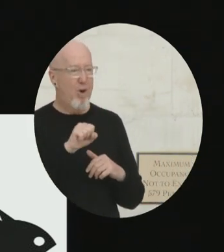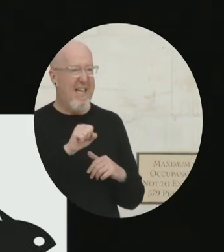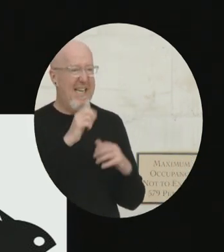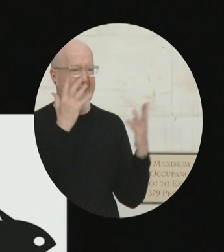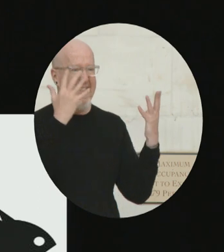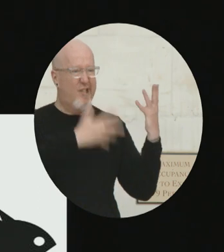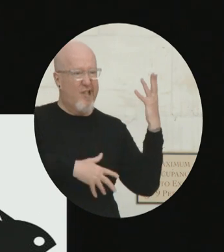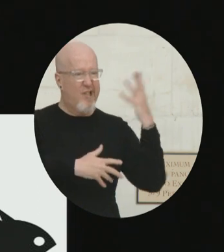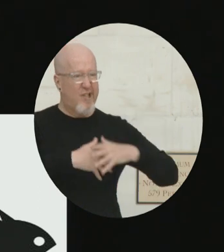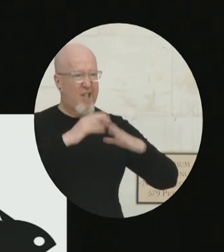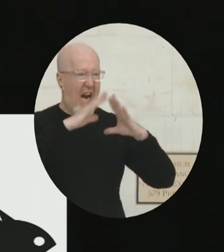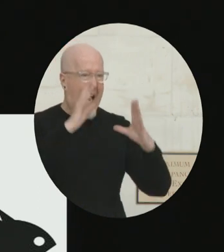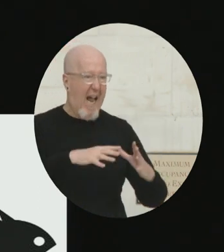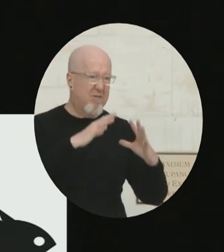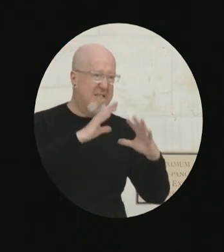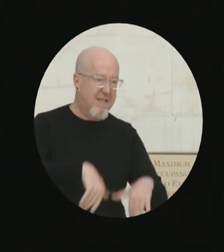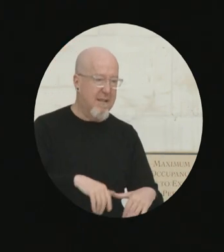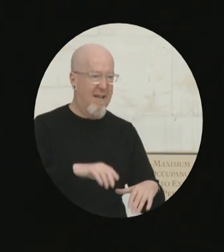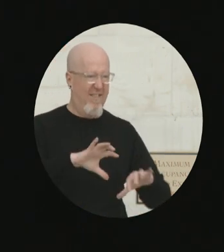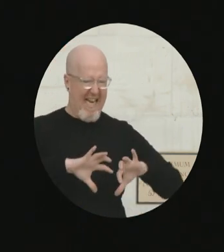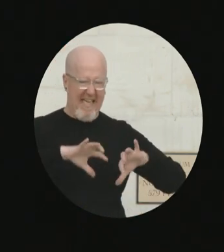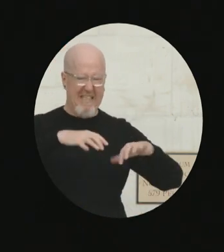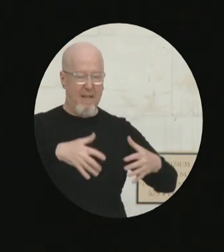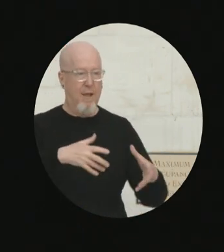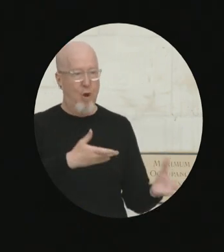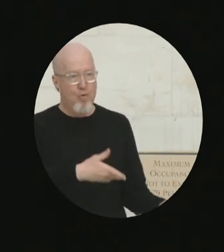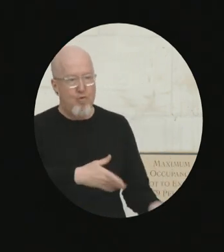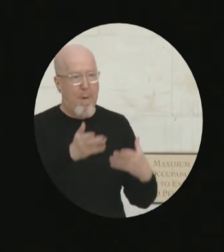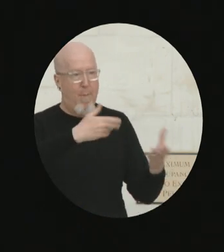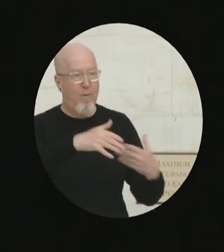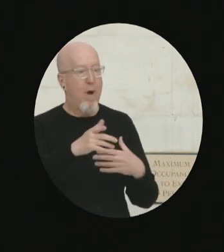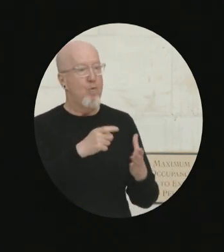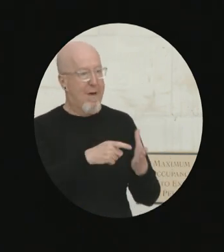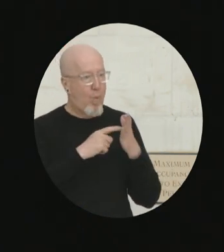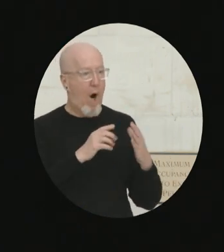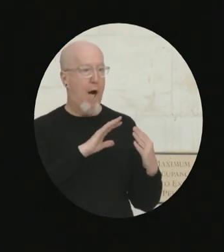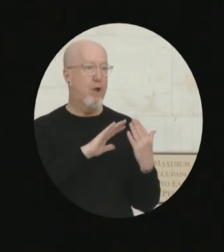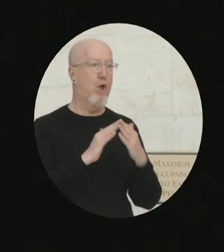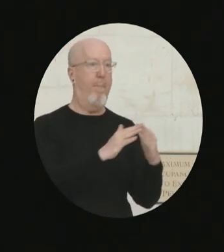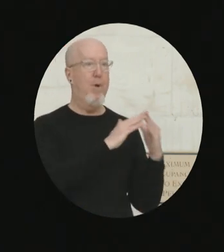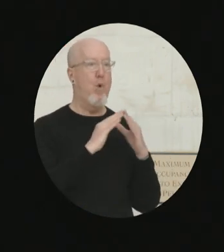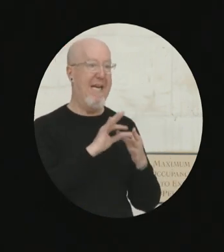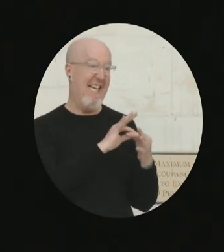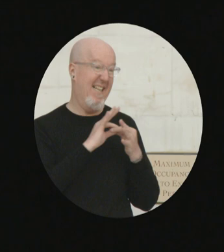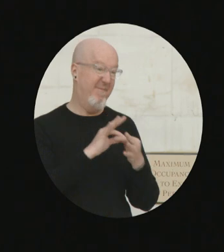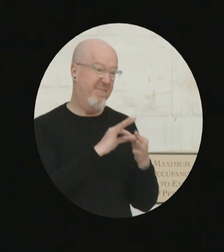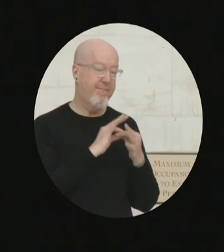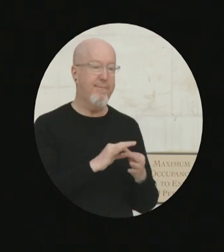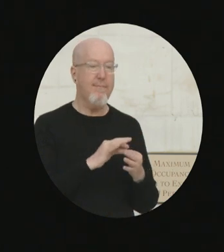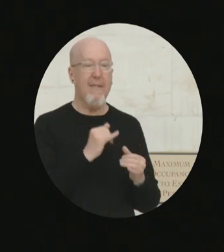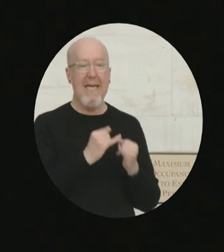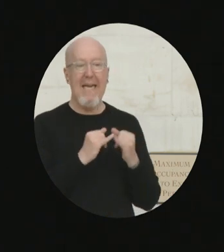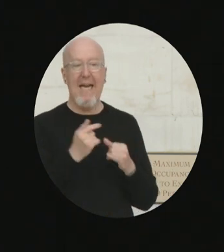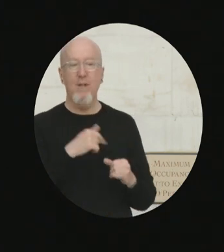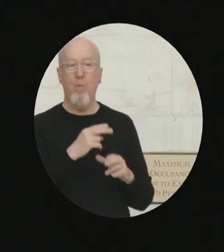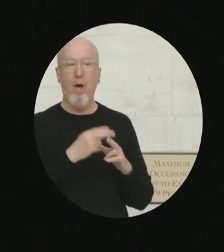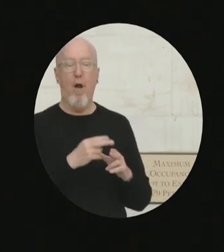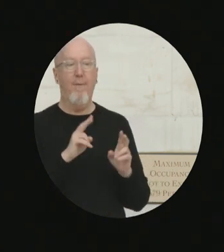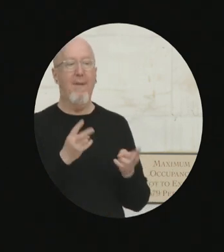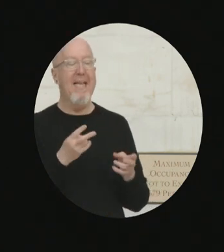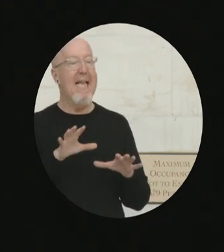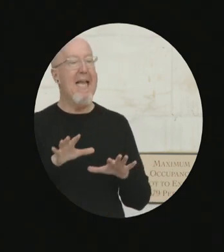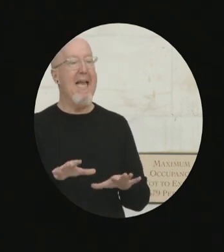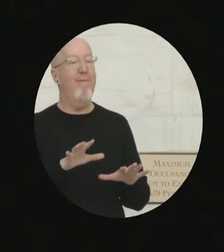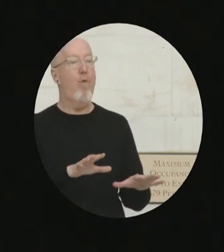require us to work together as a community. The last way we see these ties working is what we call informal